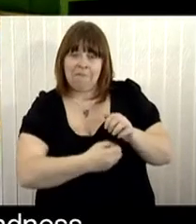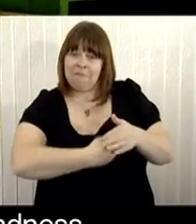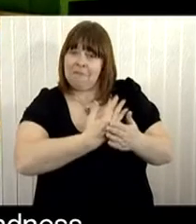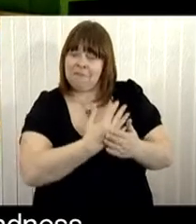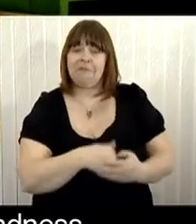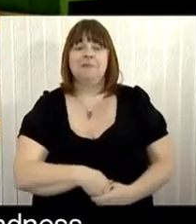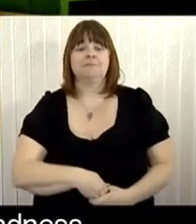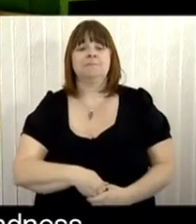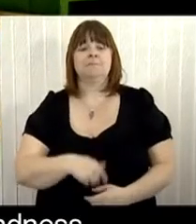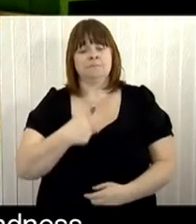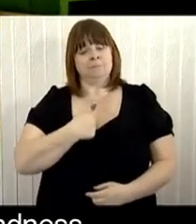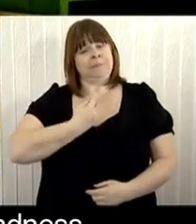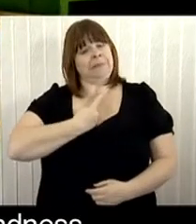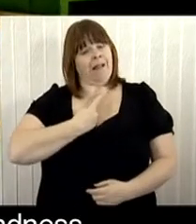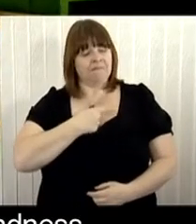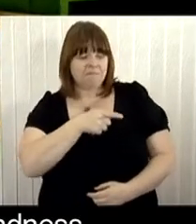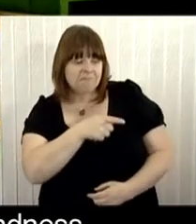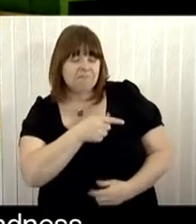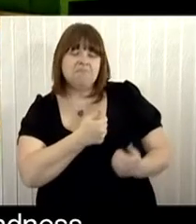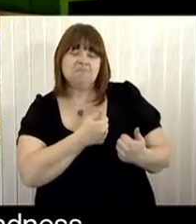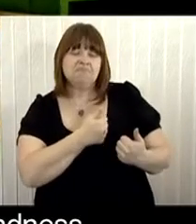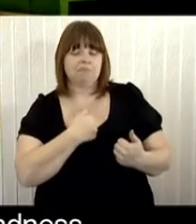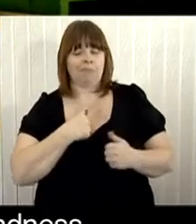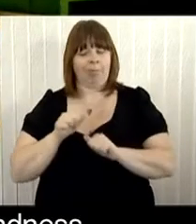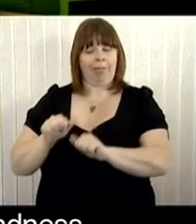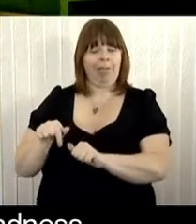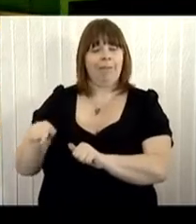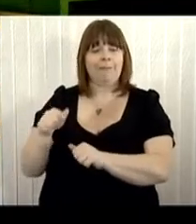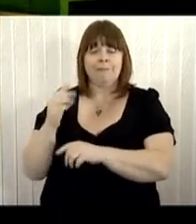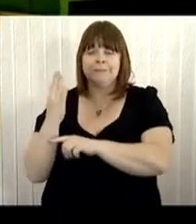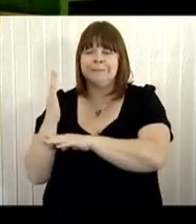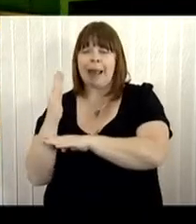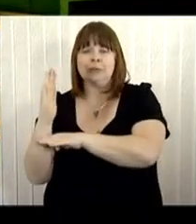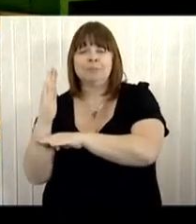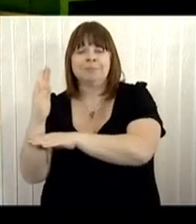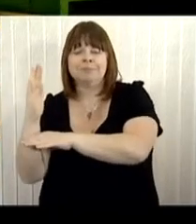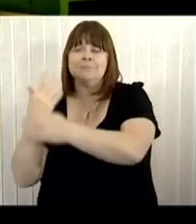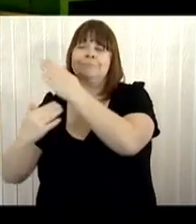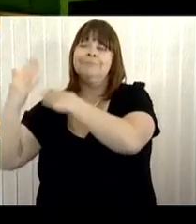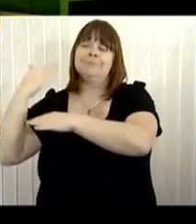still harbour a fondness for the old sailing ships. Oh, no pun intended.